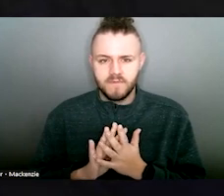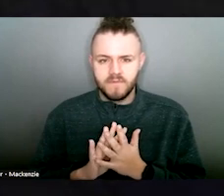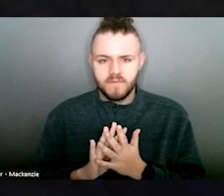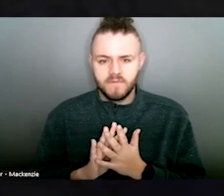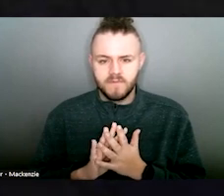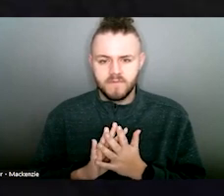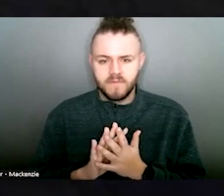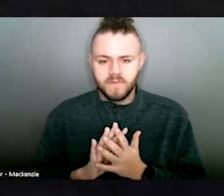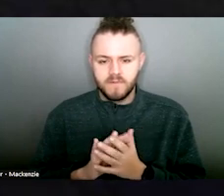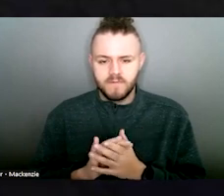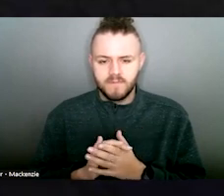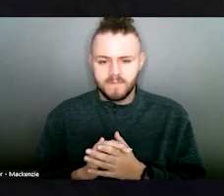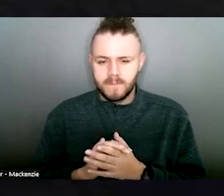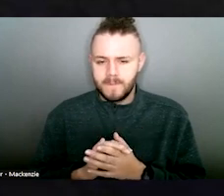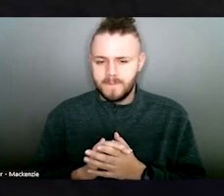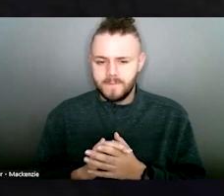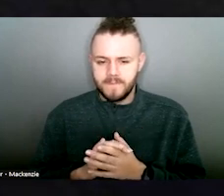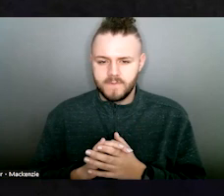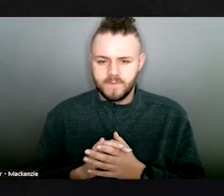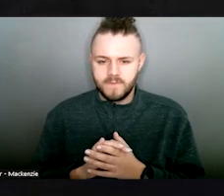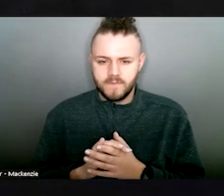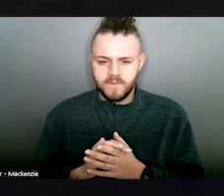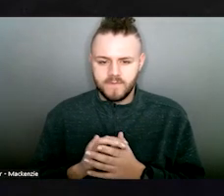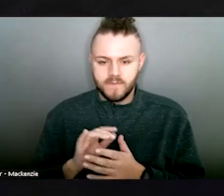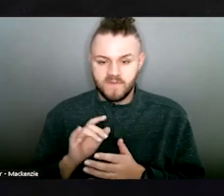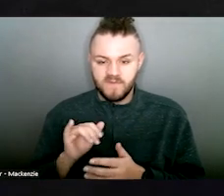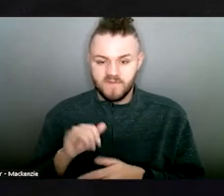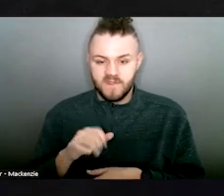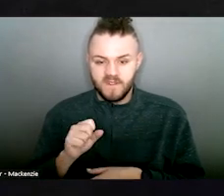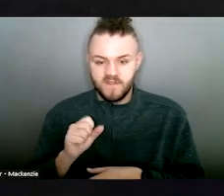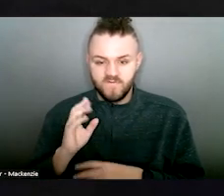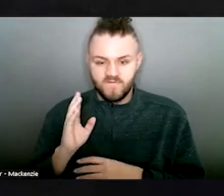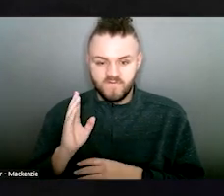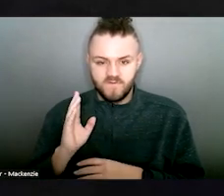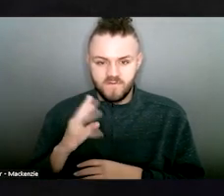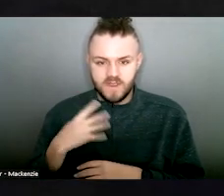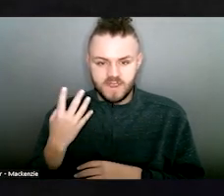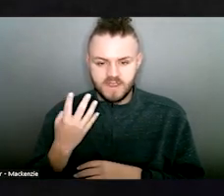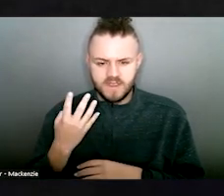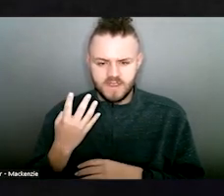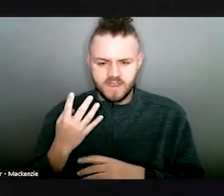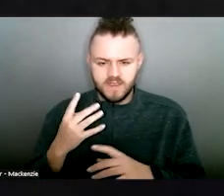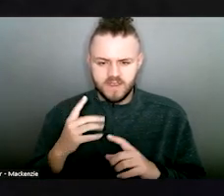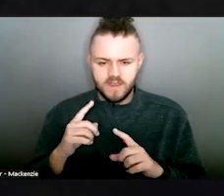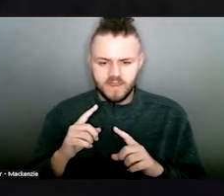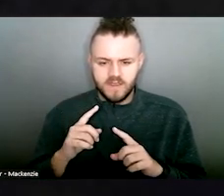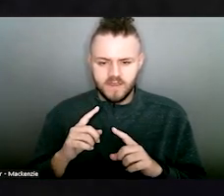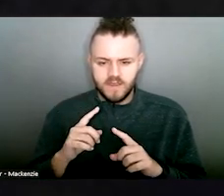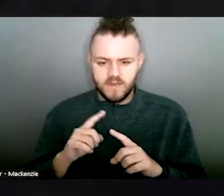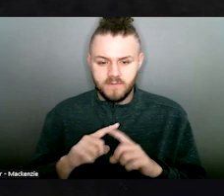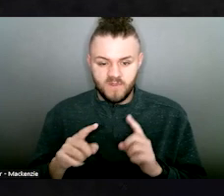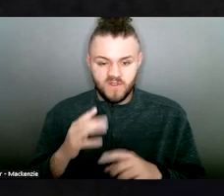she's thinking, it's It wouldn't be the first time somebody thought that or said that about me. But you know, Nicky was right.